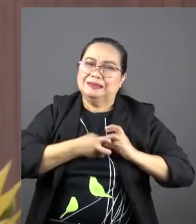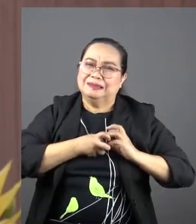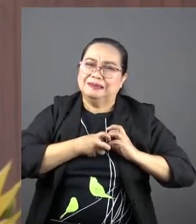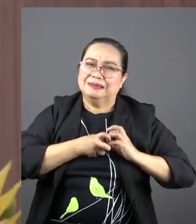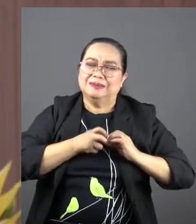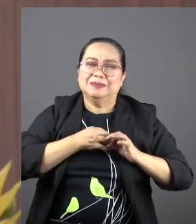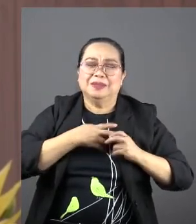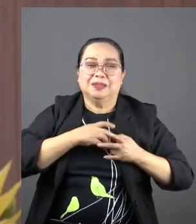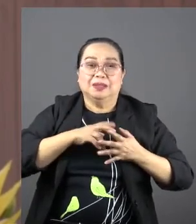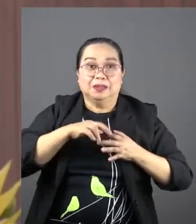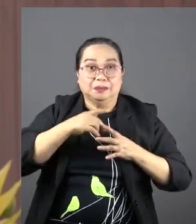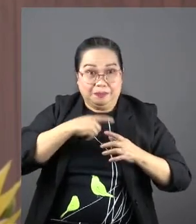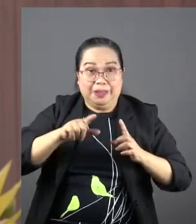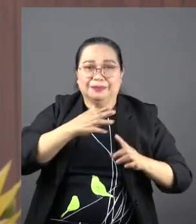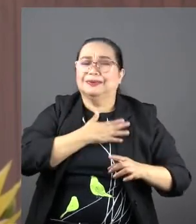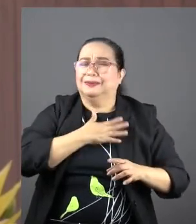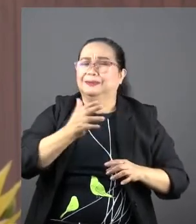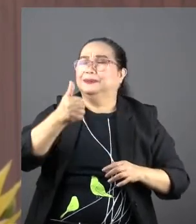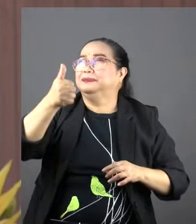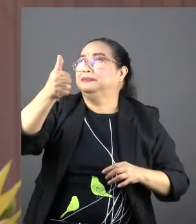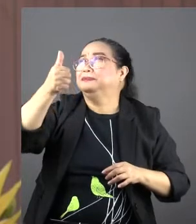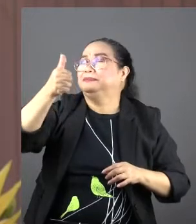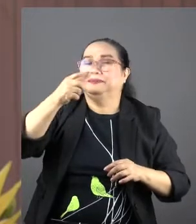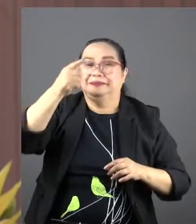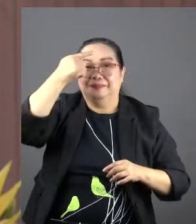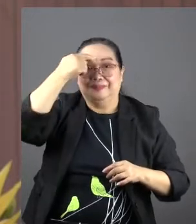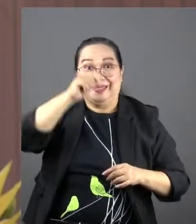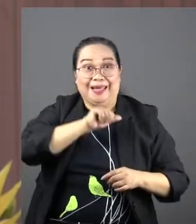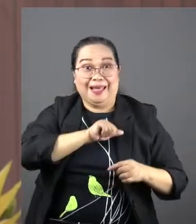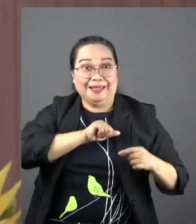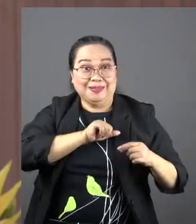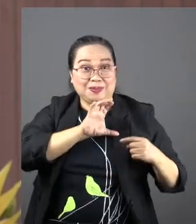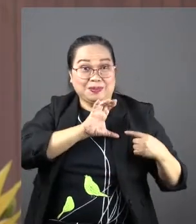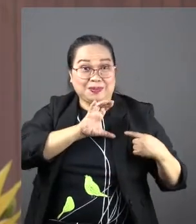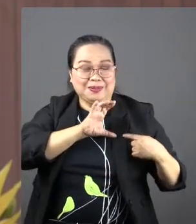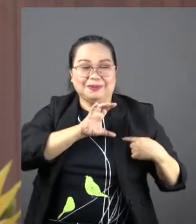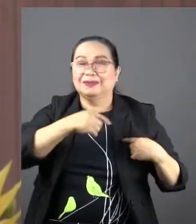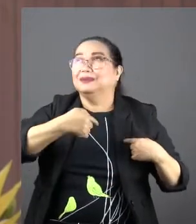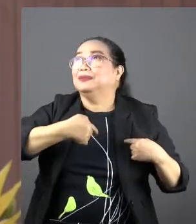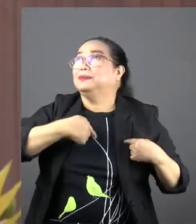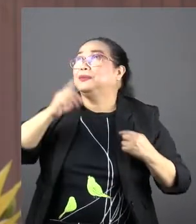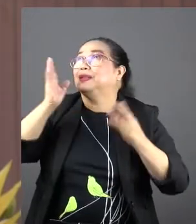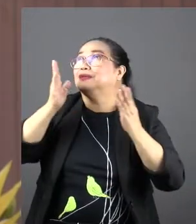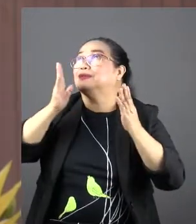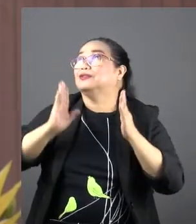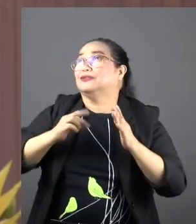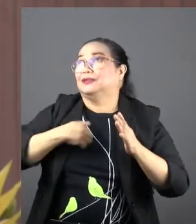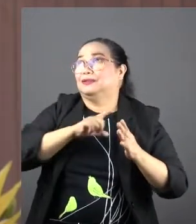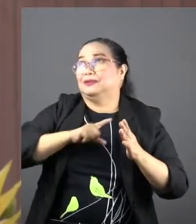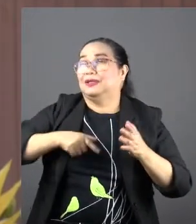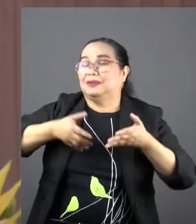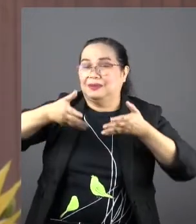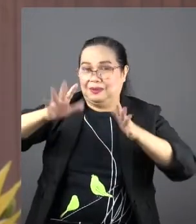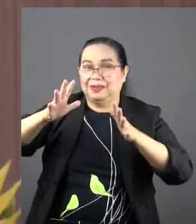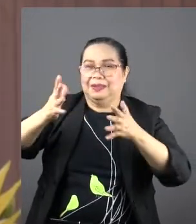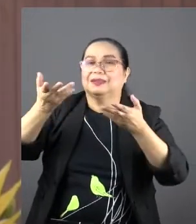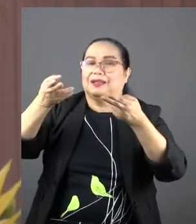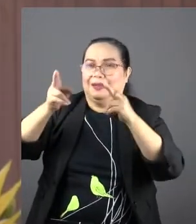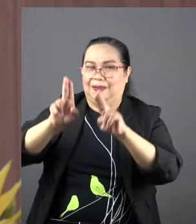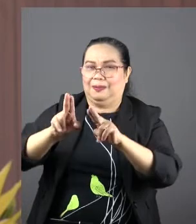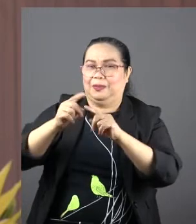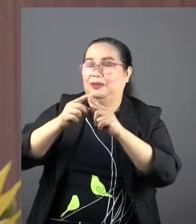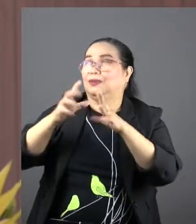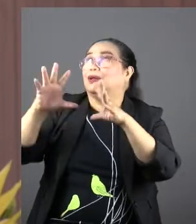But she was committed to it because her attitude was this. I am the servant of the Lord. Let it be to me according